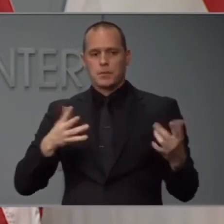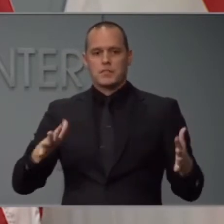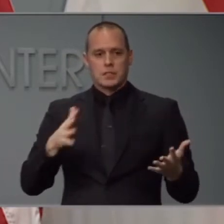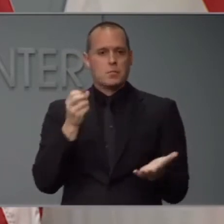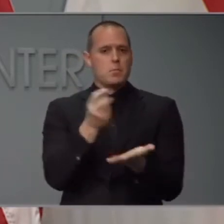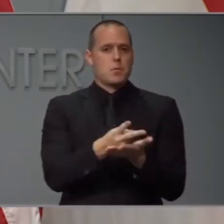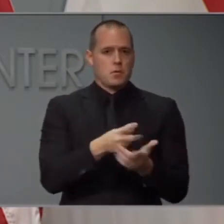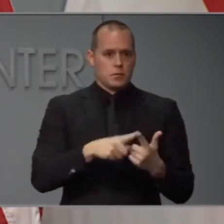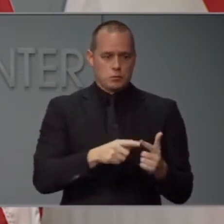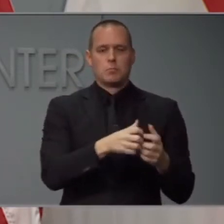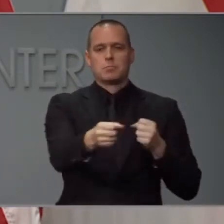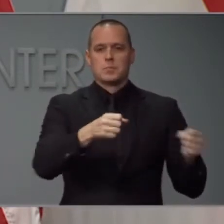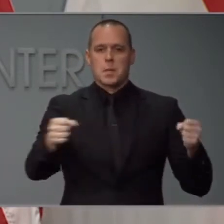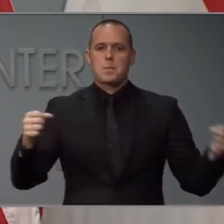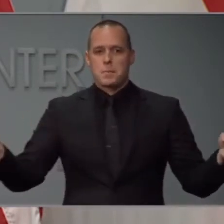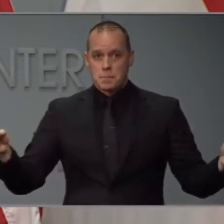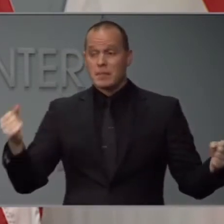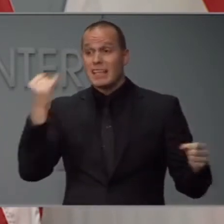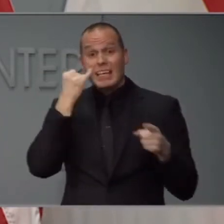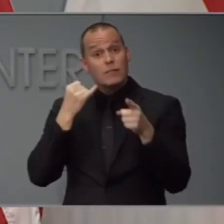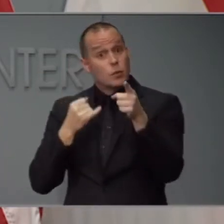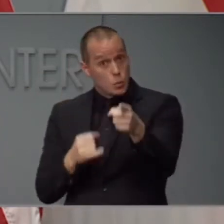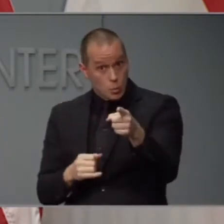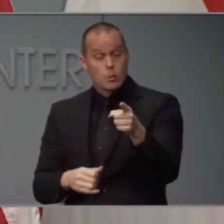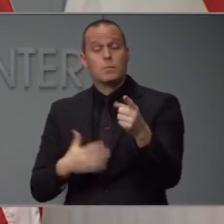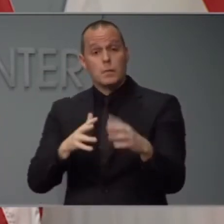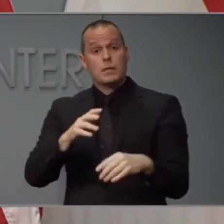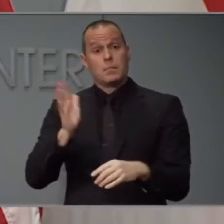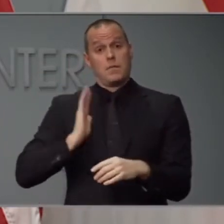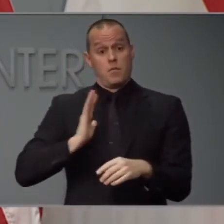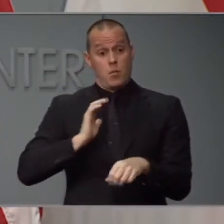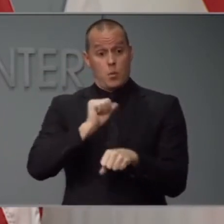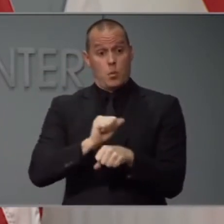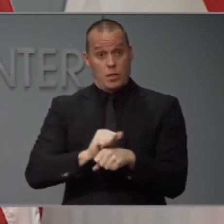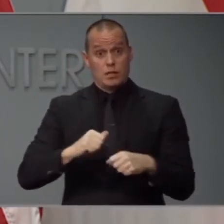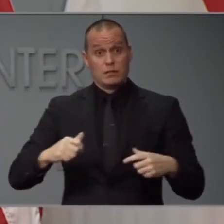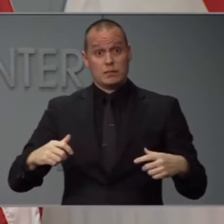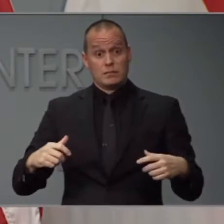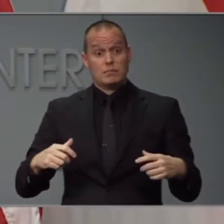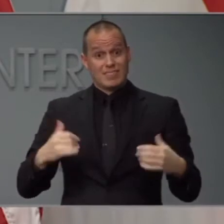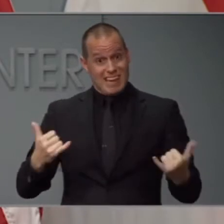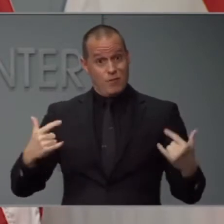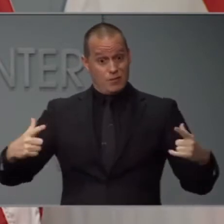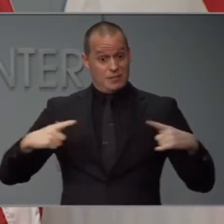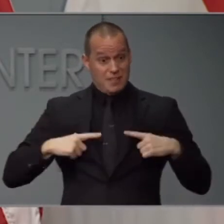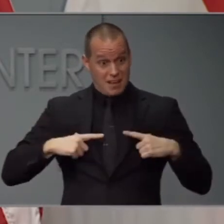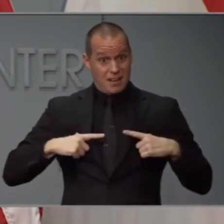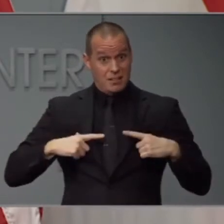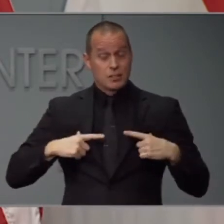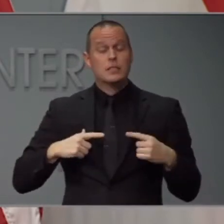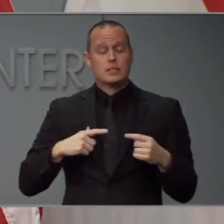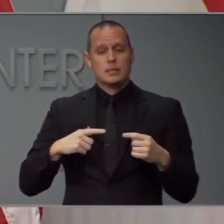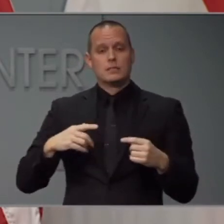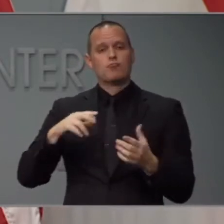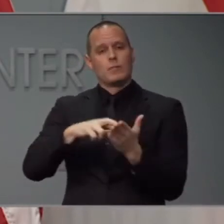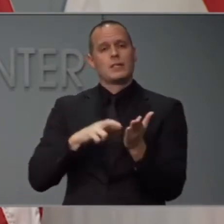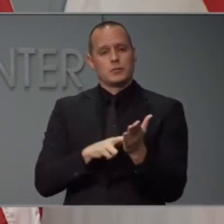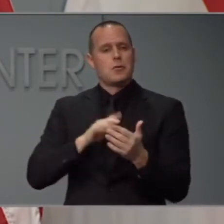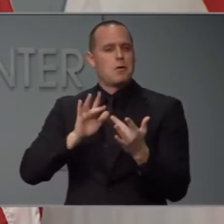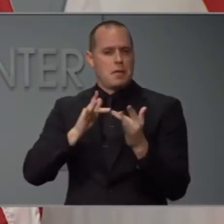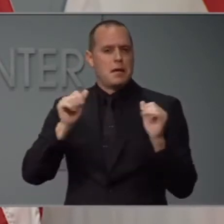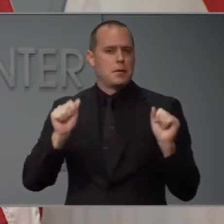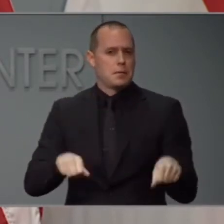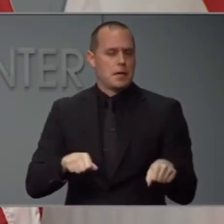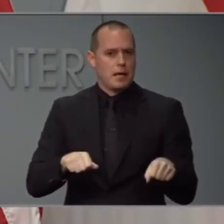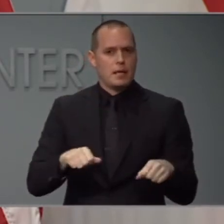If you're a retired or formal medical professional who would like to volunteer, you can begin the process by registering online